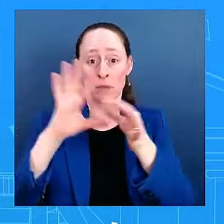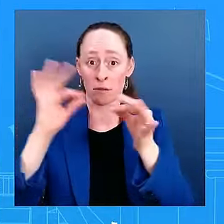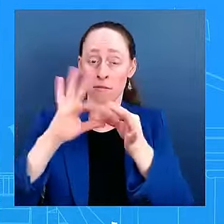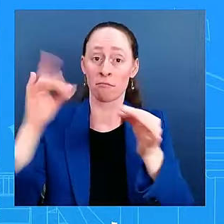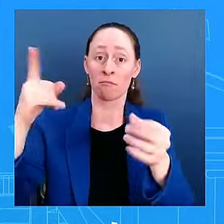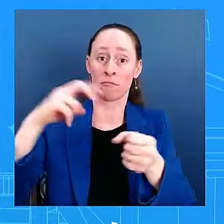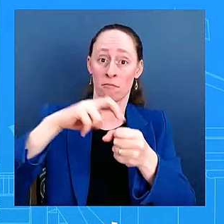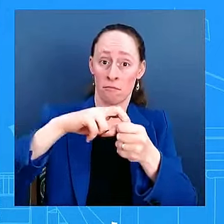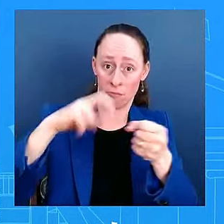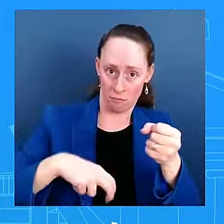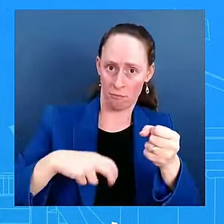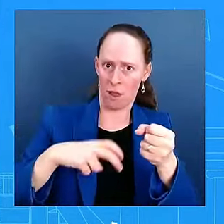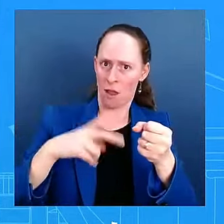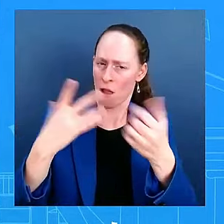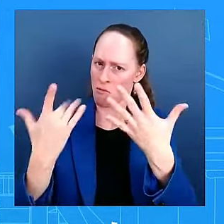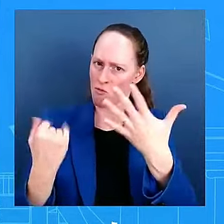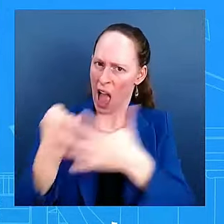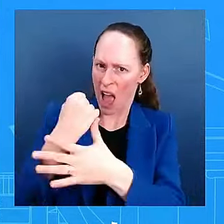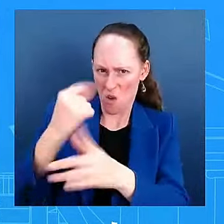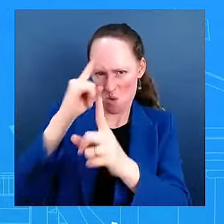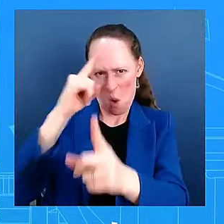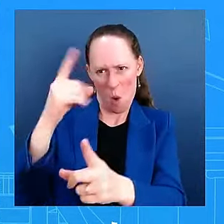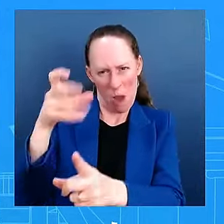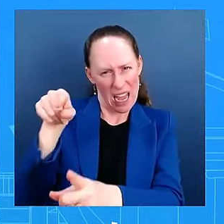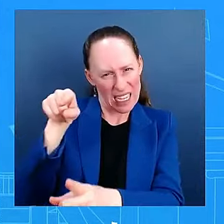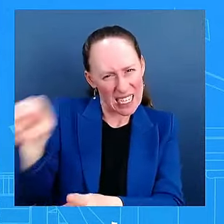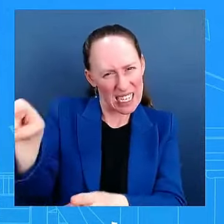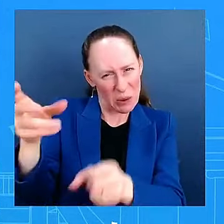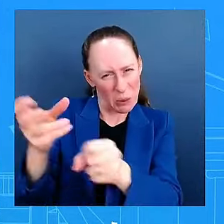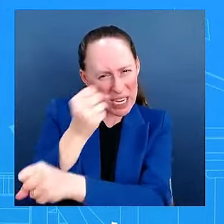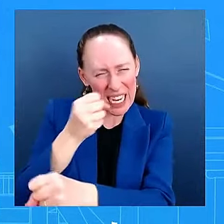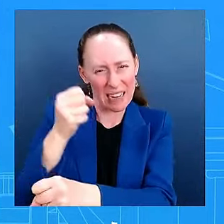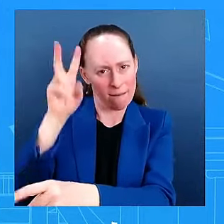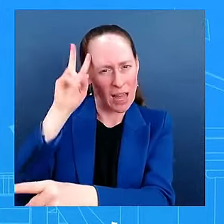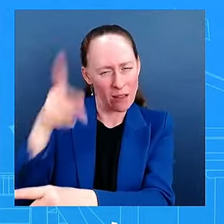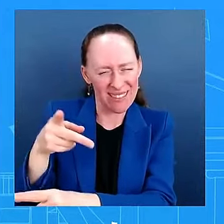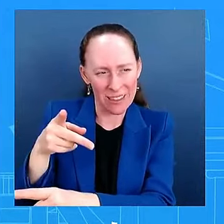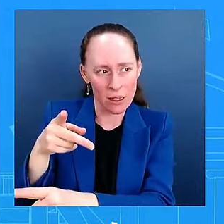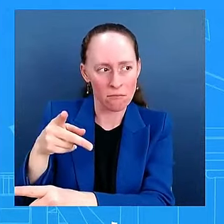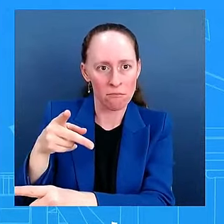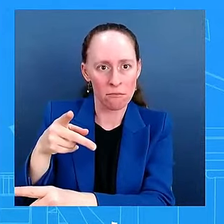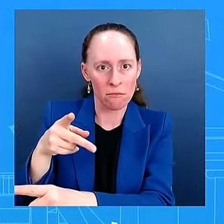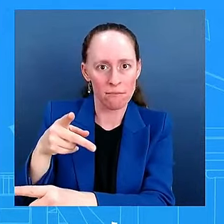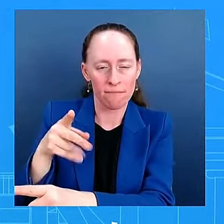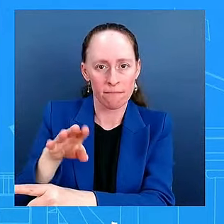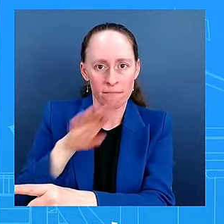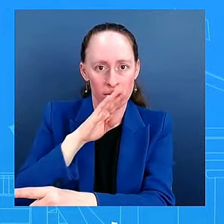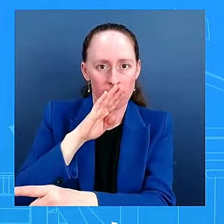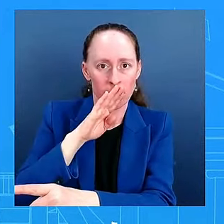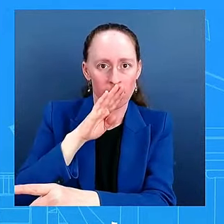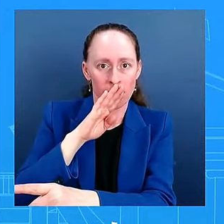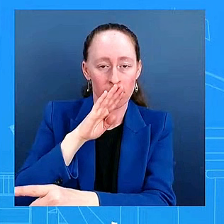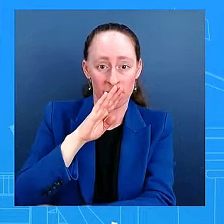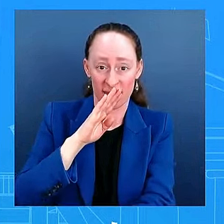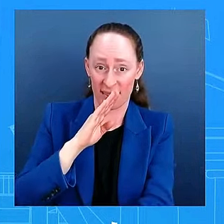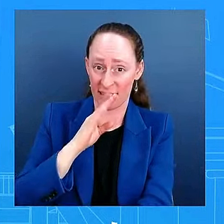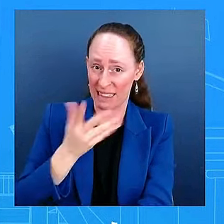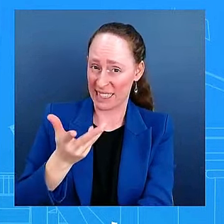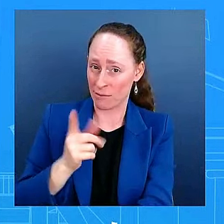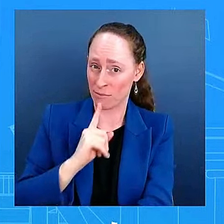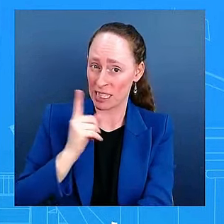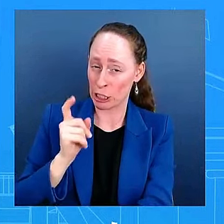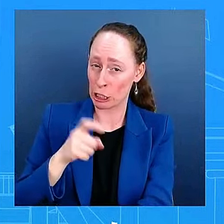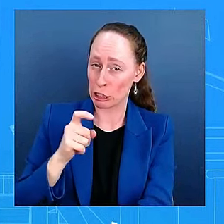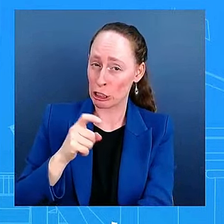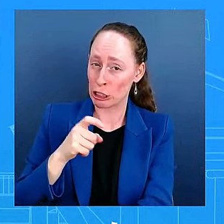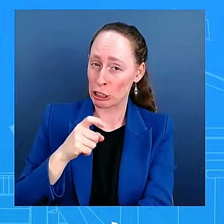is not going to happen. So does he have any regrets? In which way, any regrets in how it all played